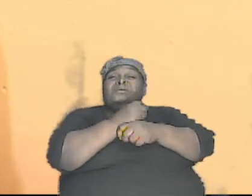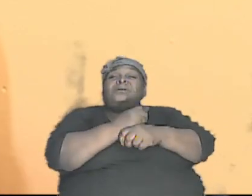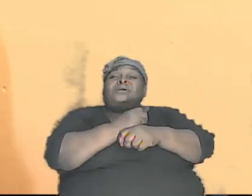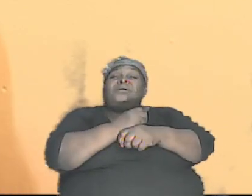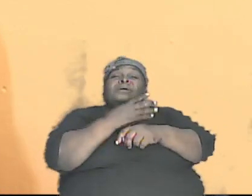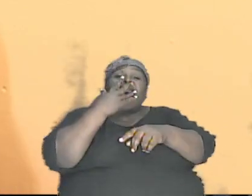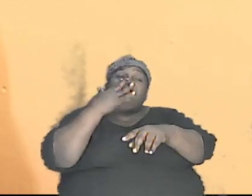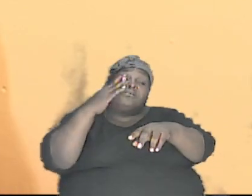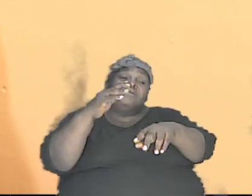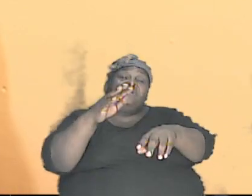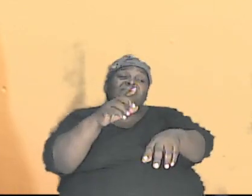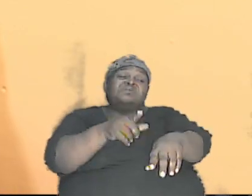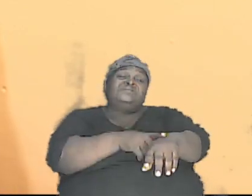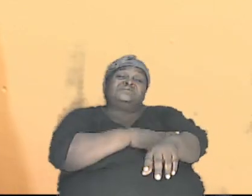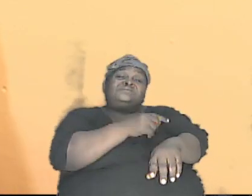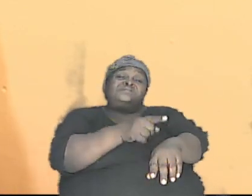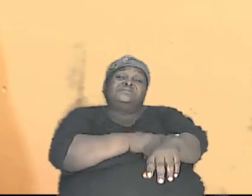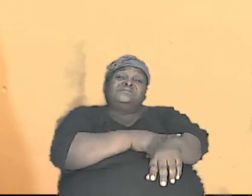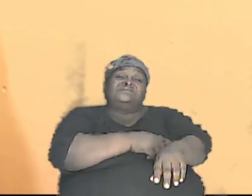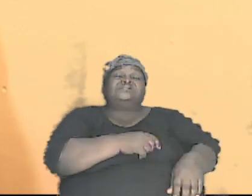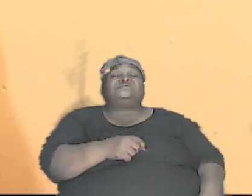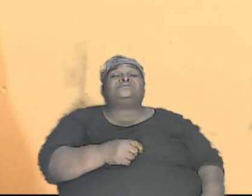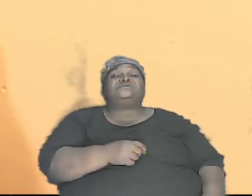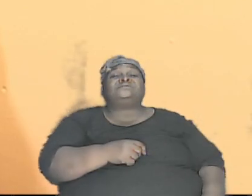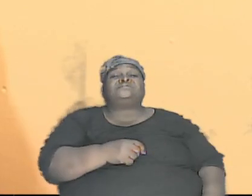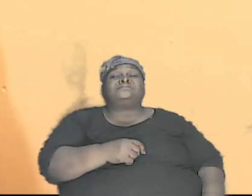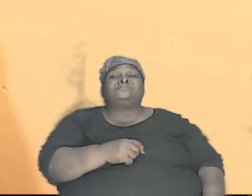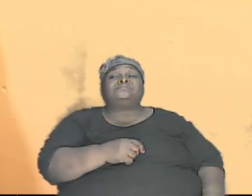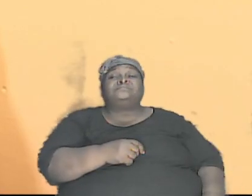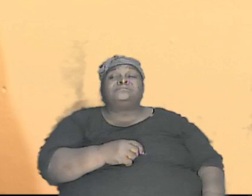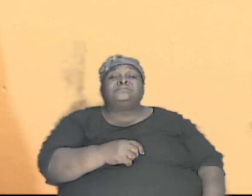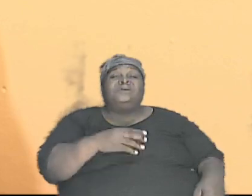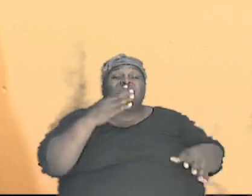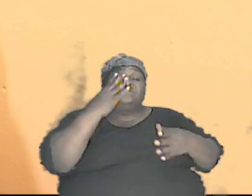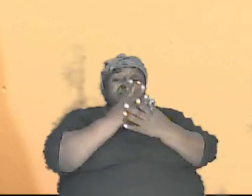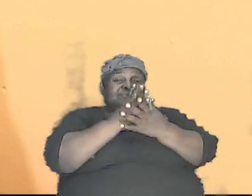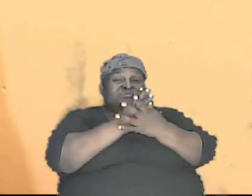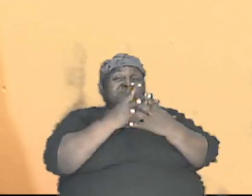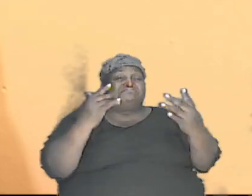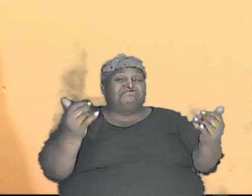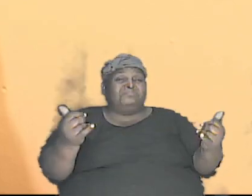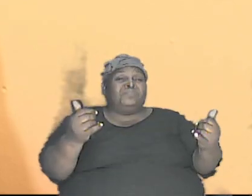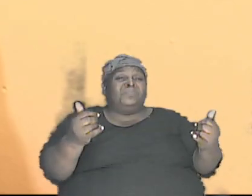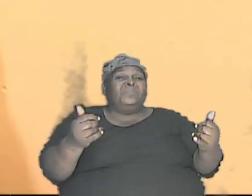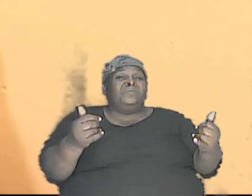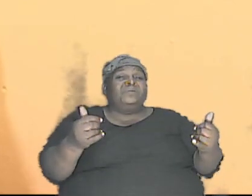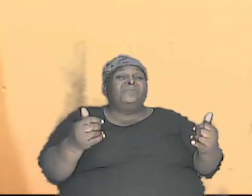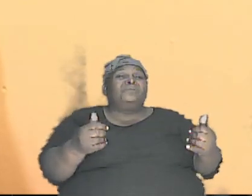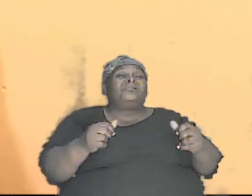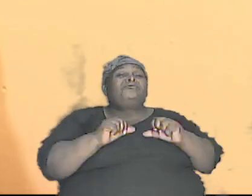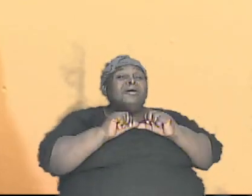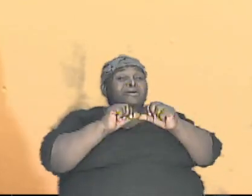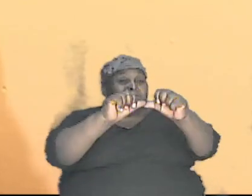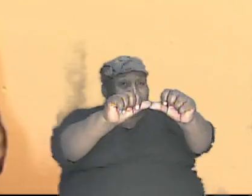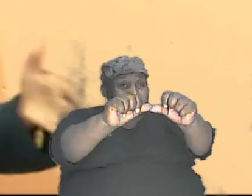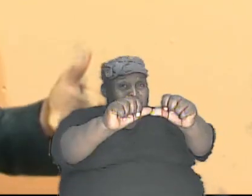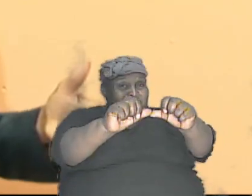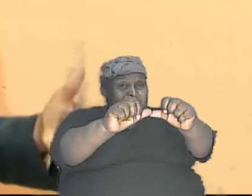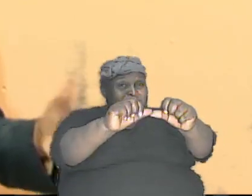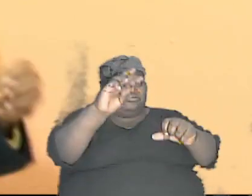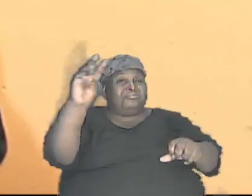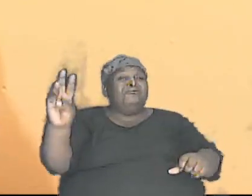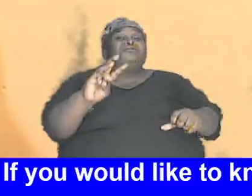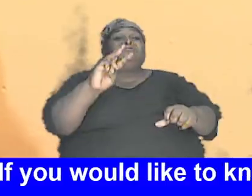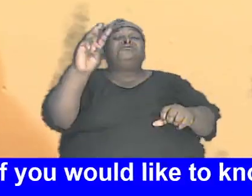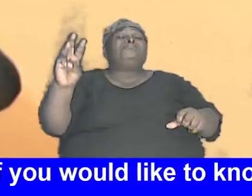stop now because I think I'm on to two hours and we have to stop but we pick up again next week as we delve a little bit